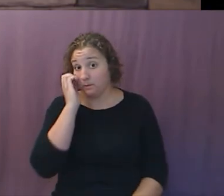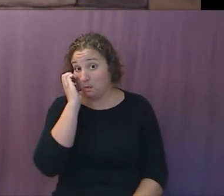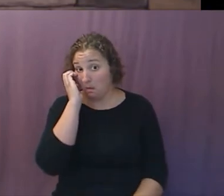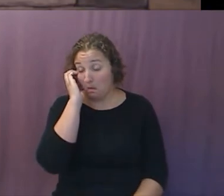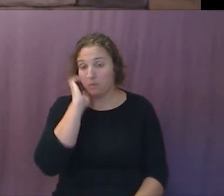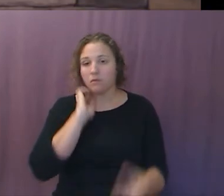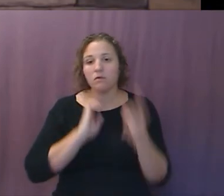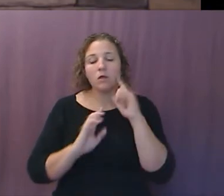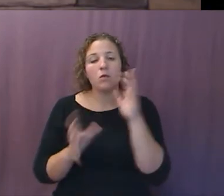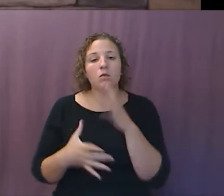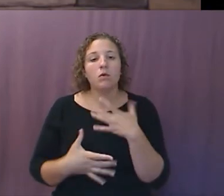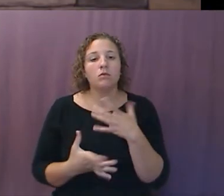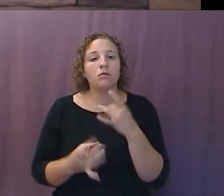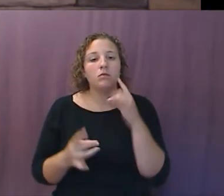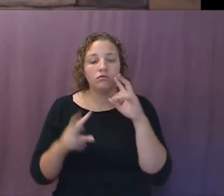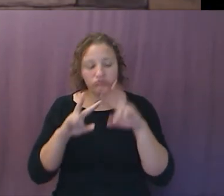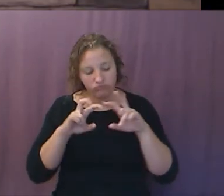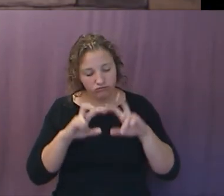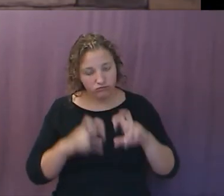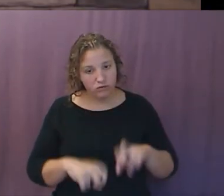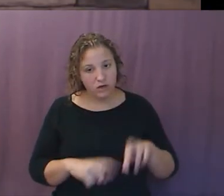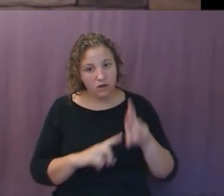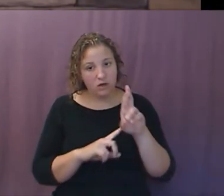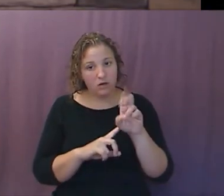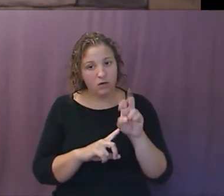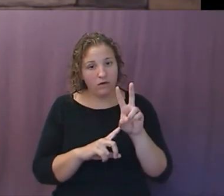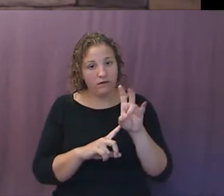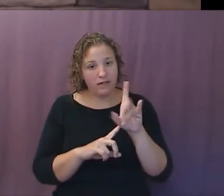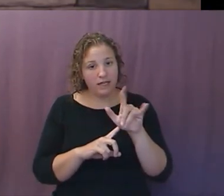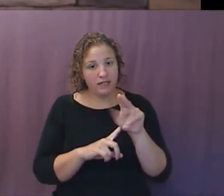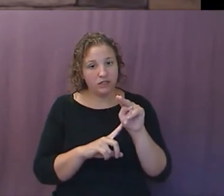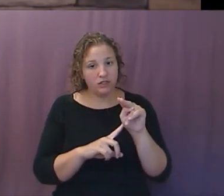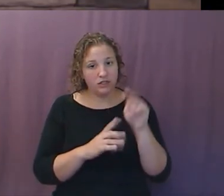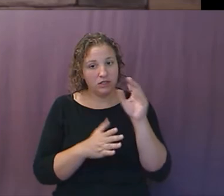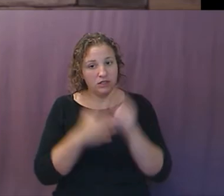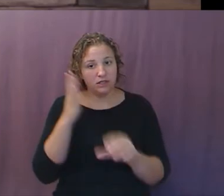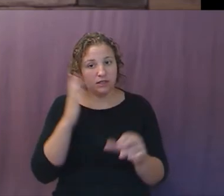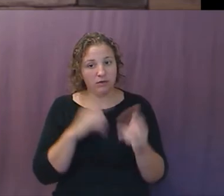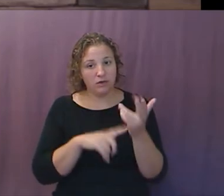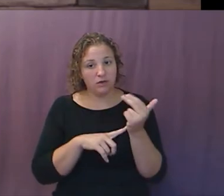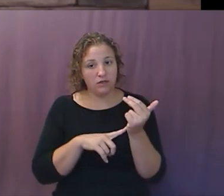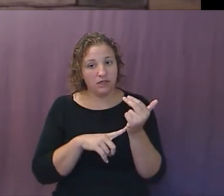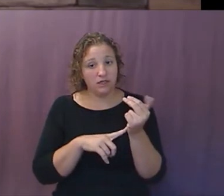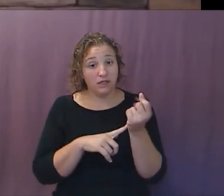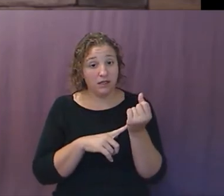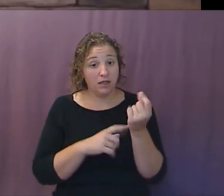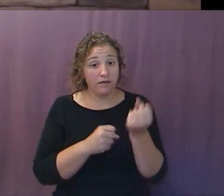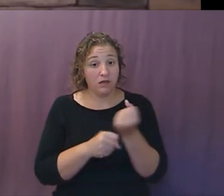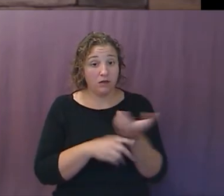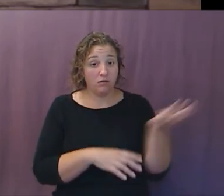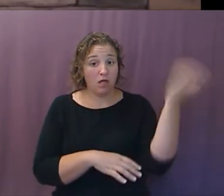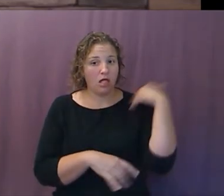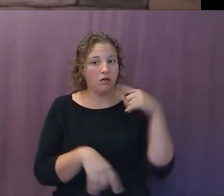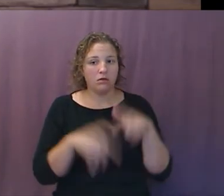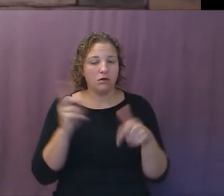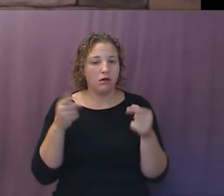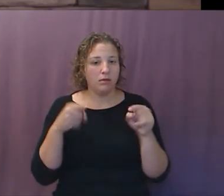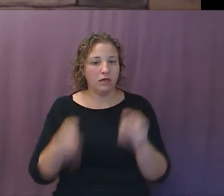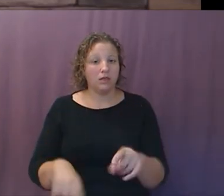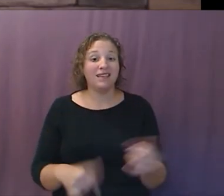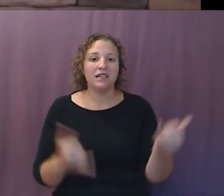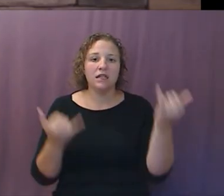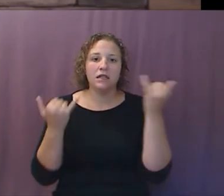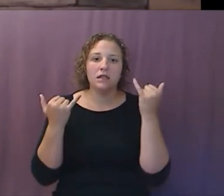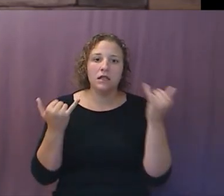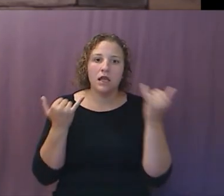What we're looking at in Revelation 13, 11 years ago, was still R&D. What we're seeing now in Revelation 13